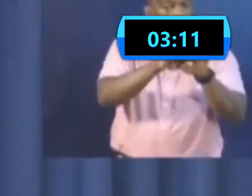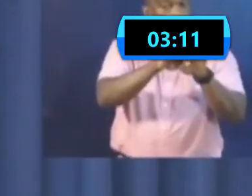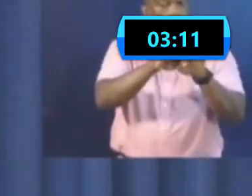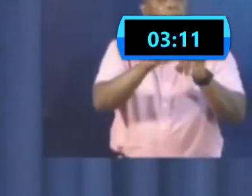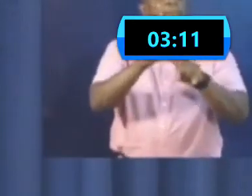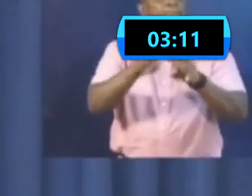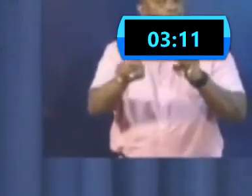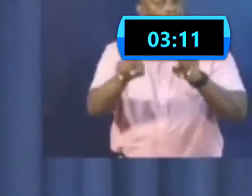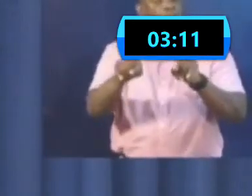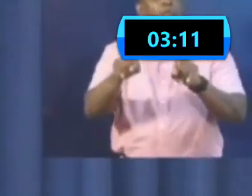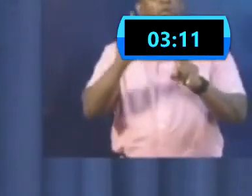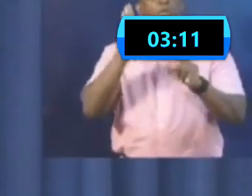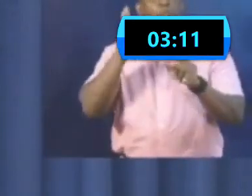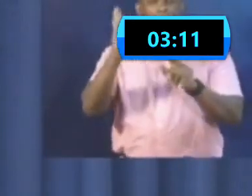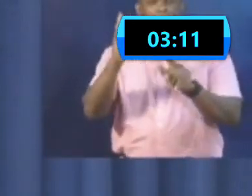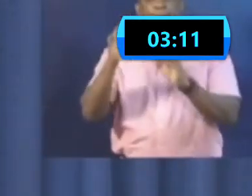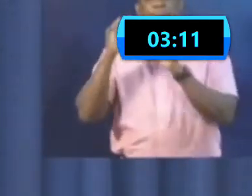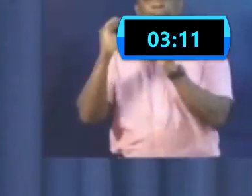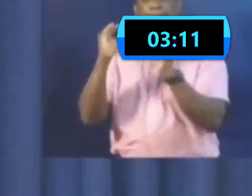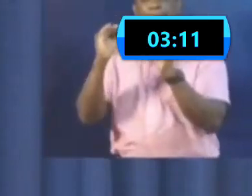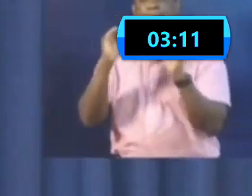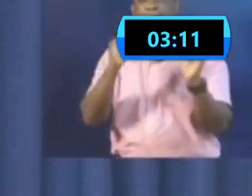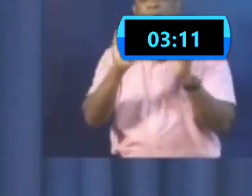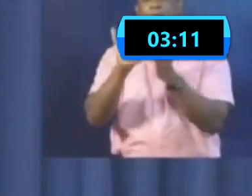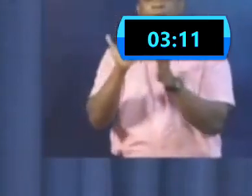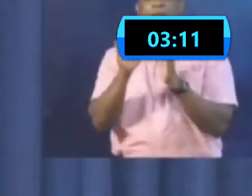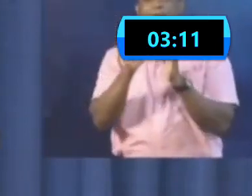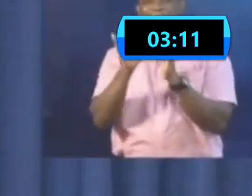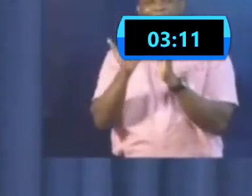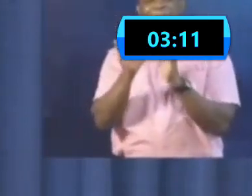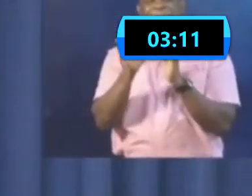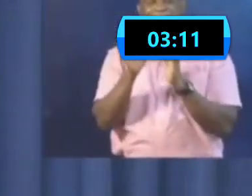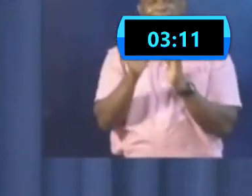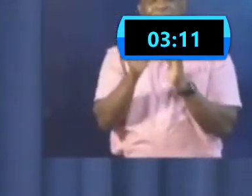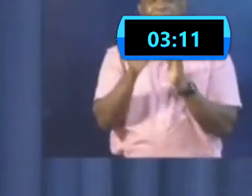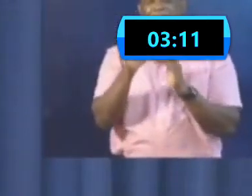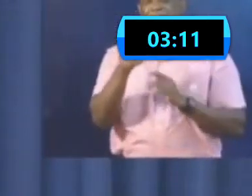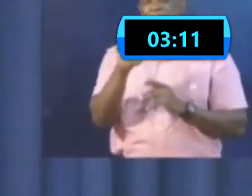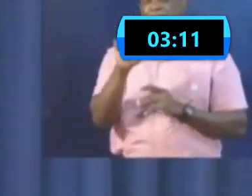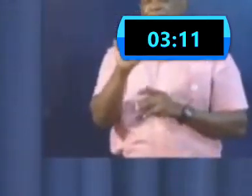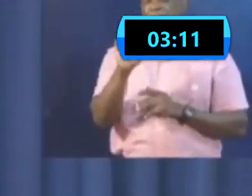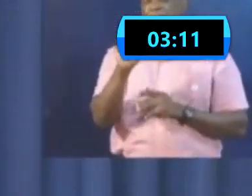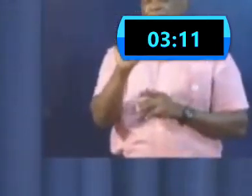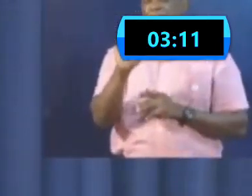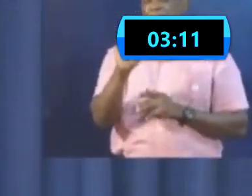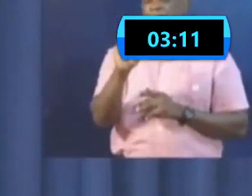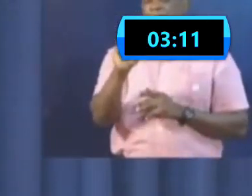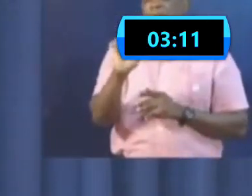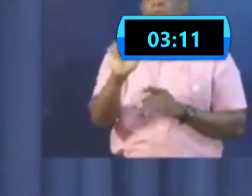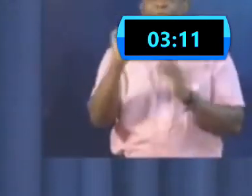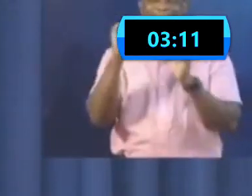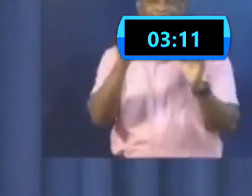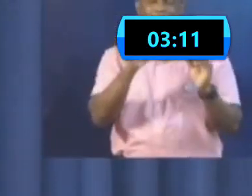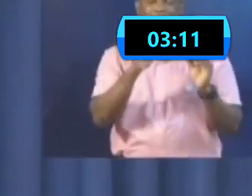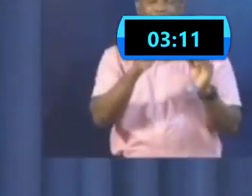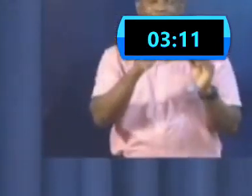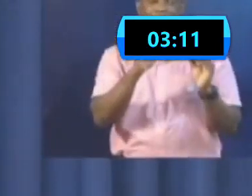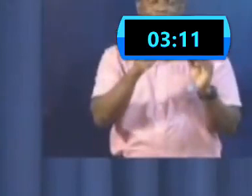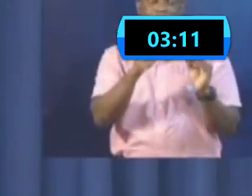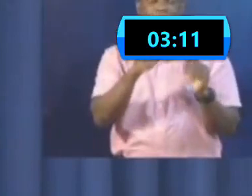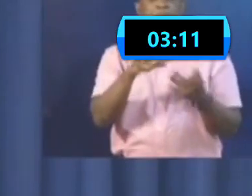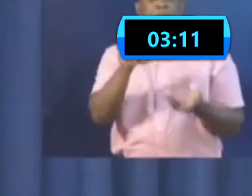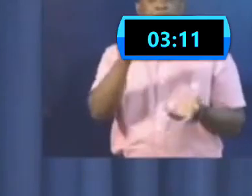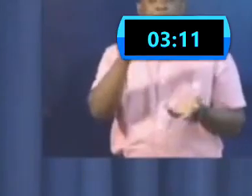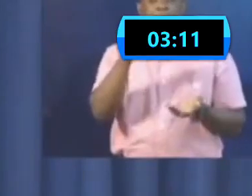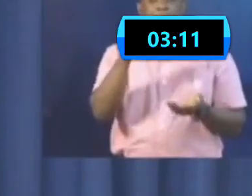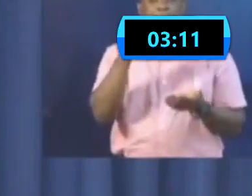children. So that basically is where we are at in the middle of this 28-day period that we asked for last